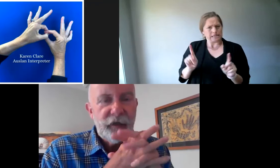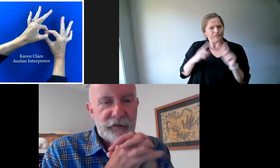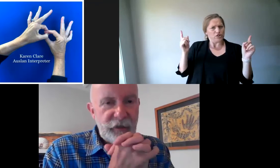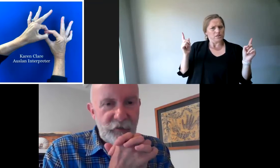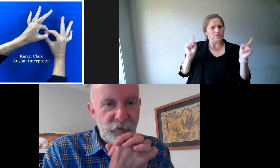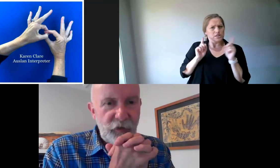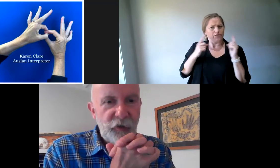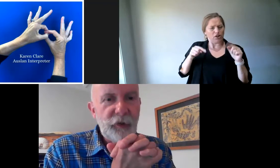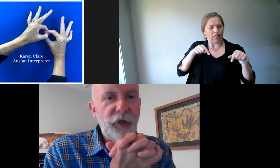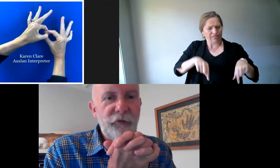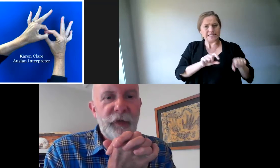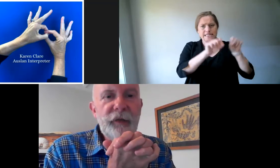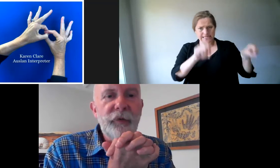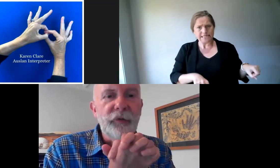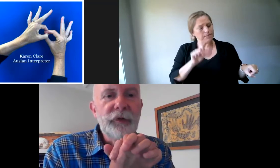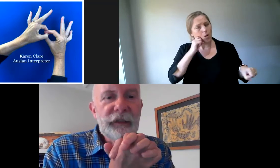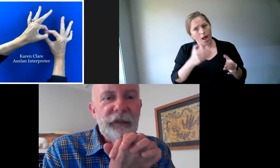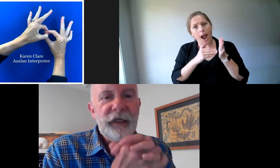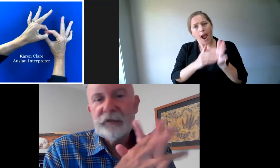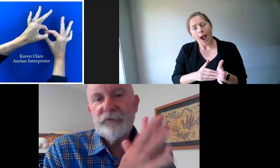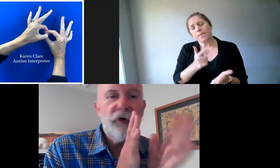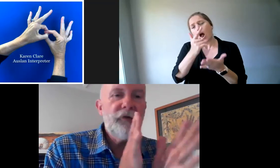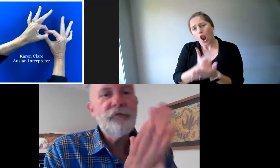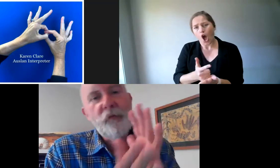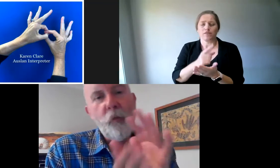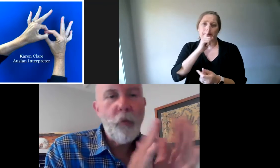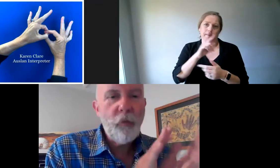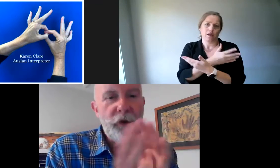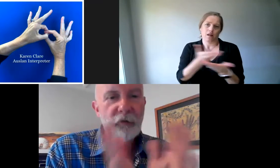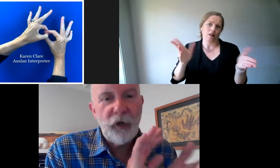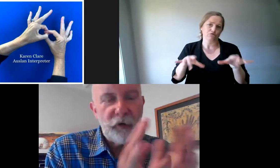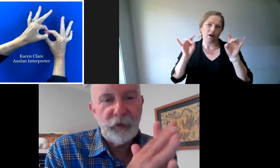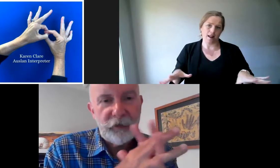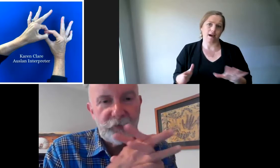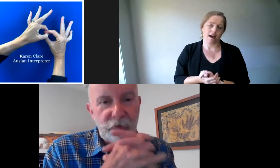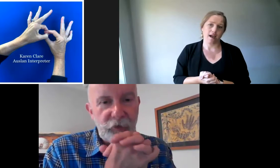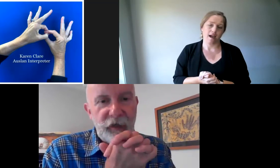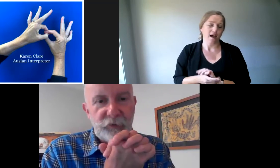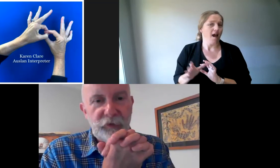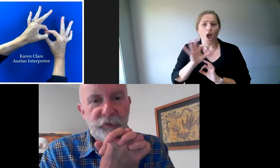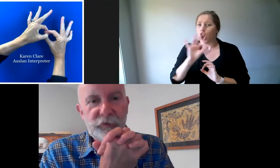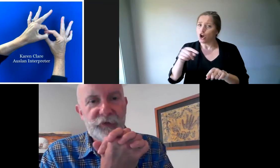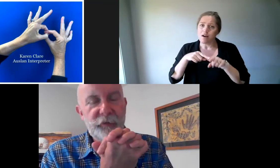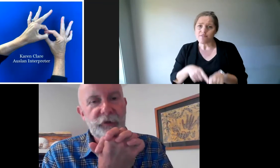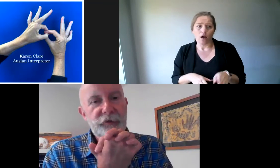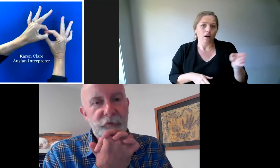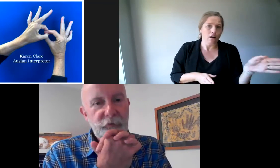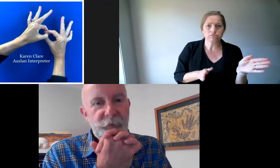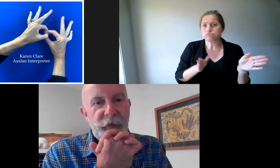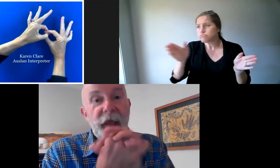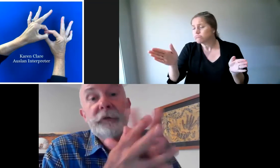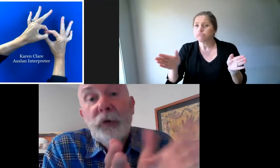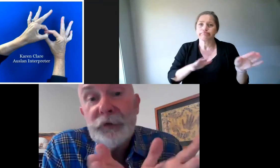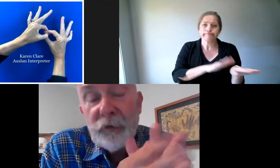a scheme that will help a lot of people. And it's not, you know, right or left or liberal or liberal so much.